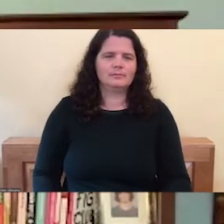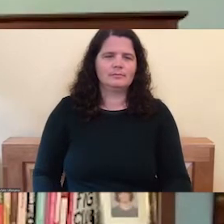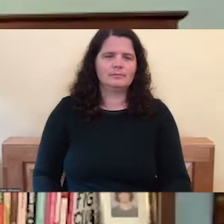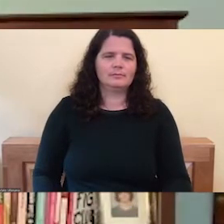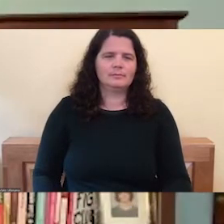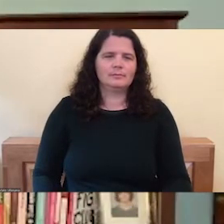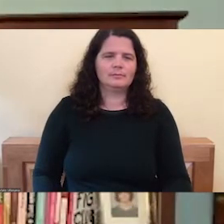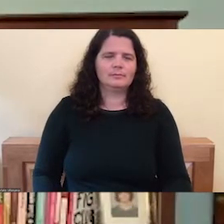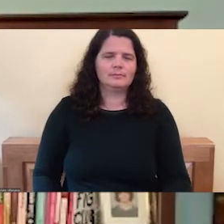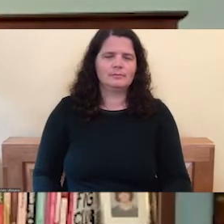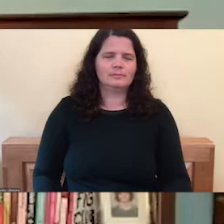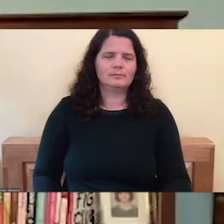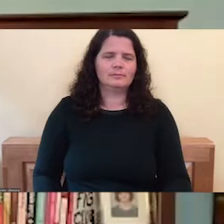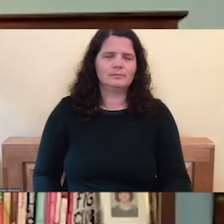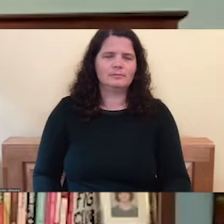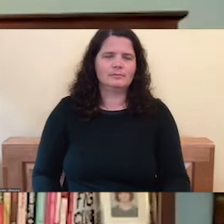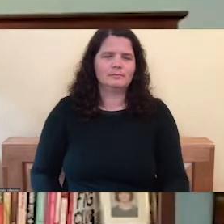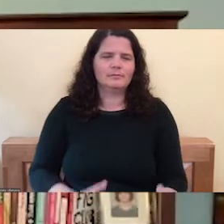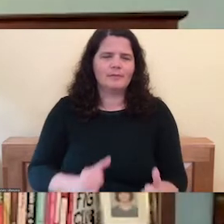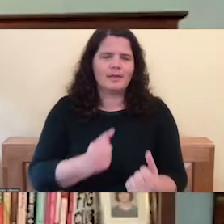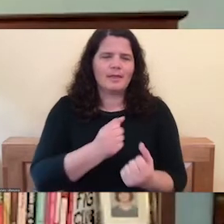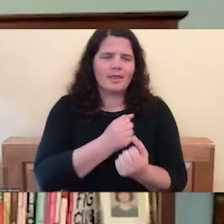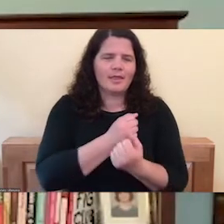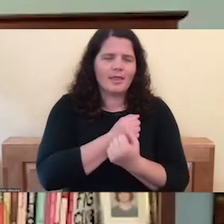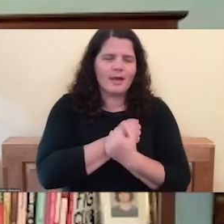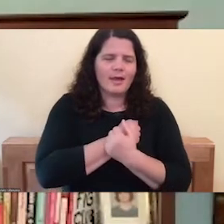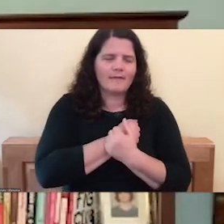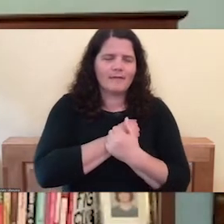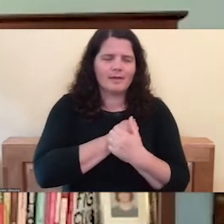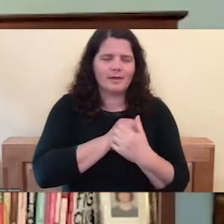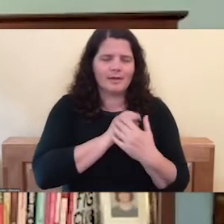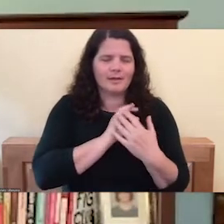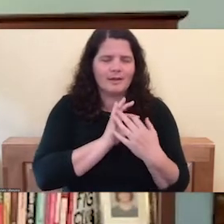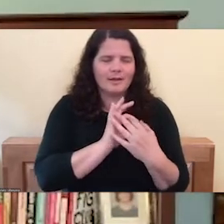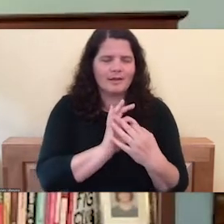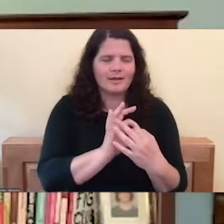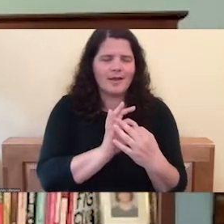A real loving, connected presence, that warmth.